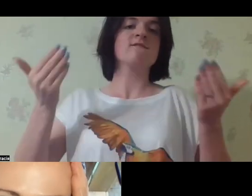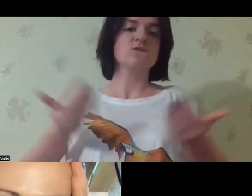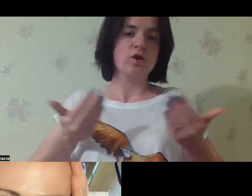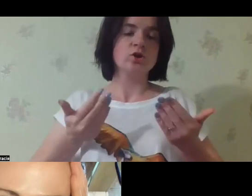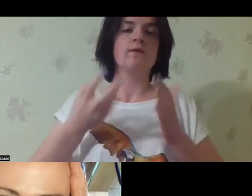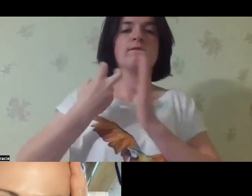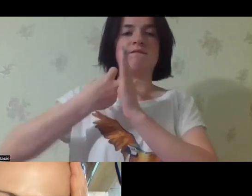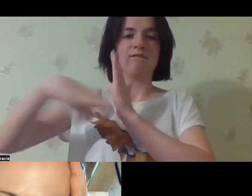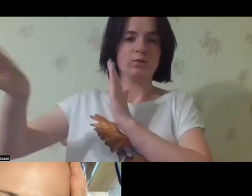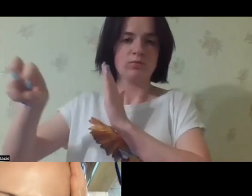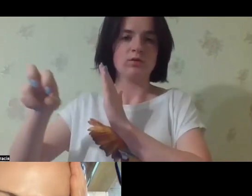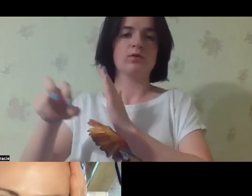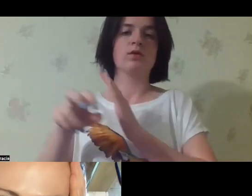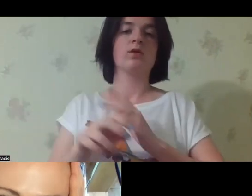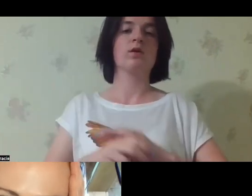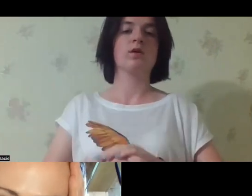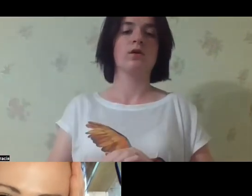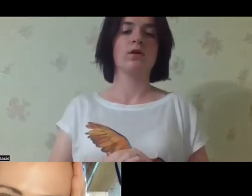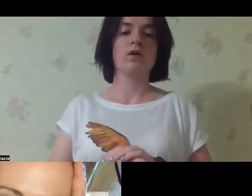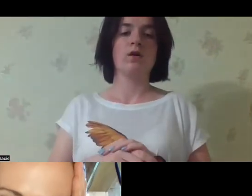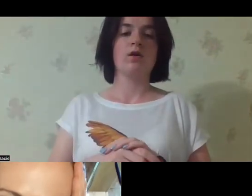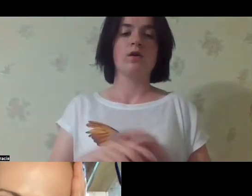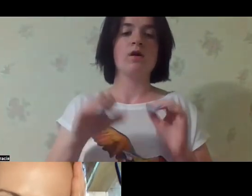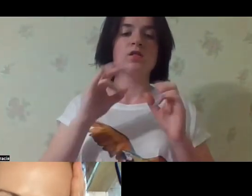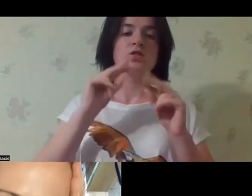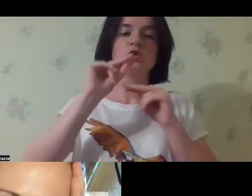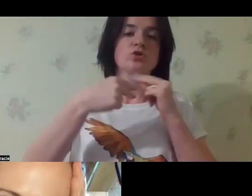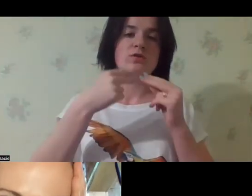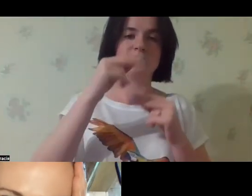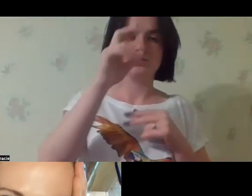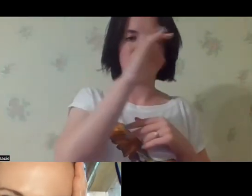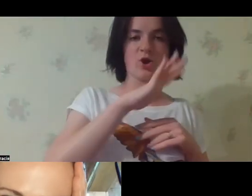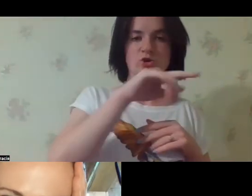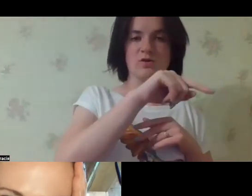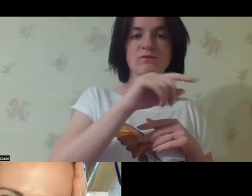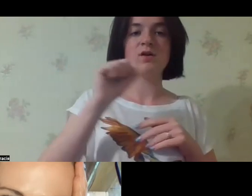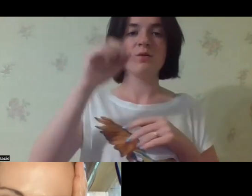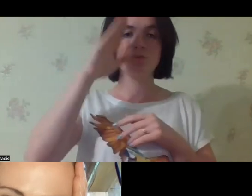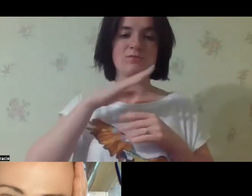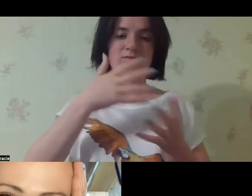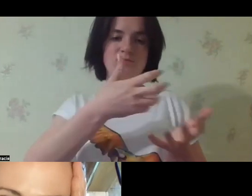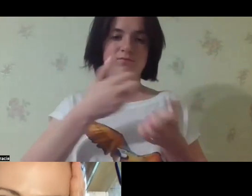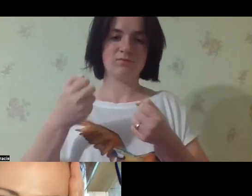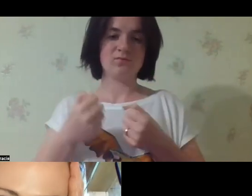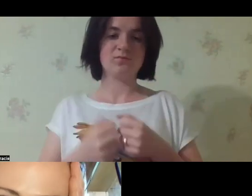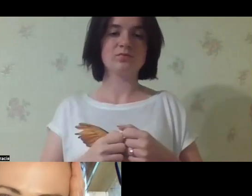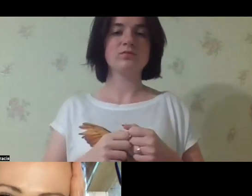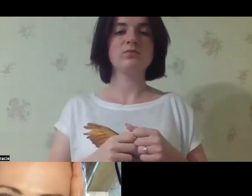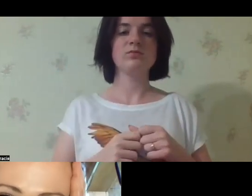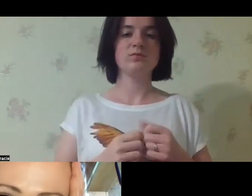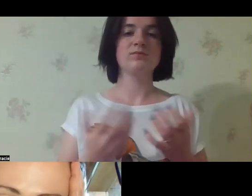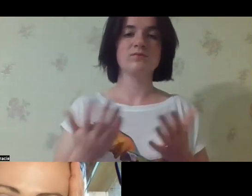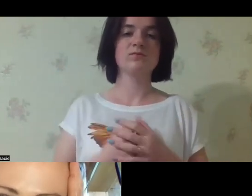Makola survived and got out of there against